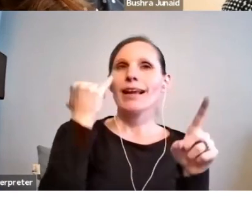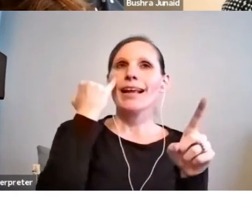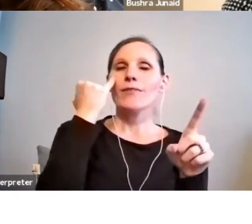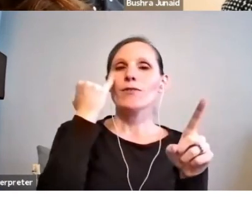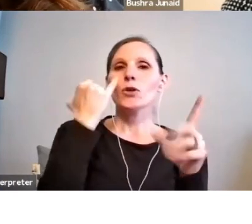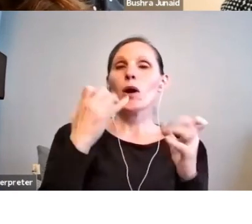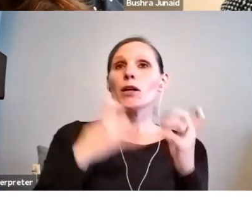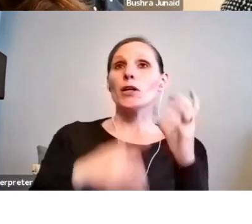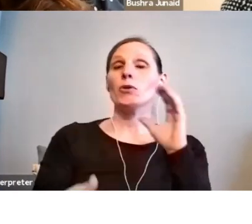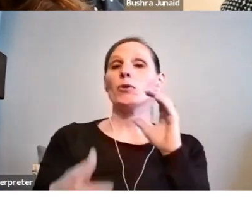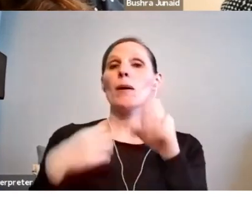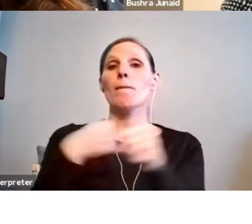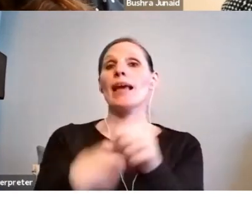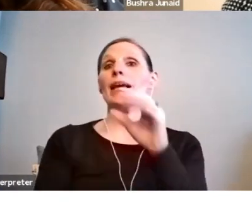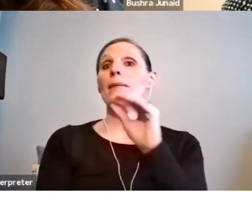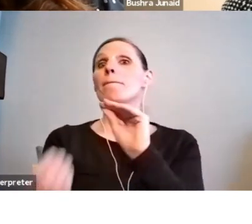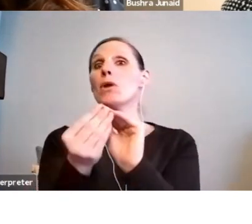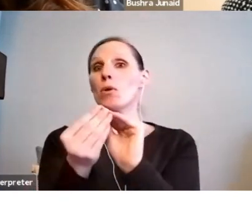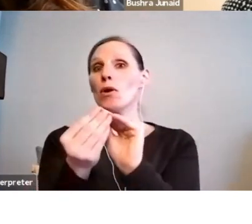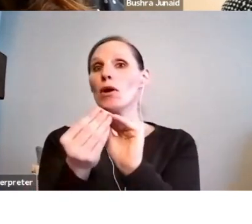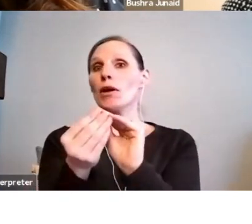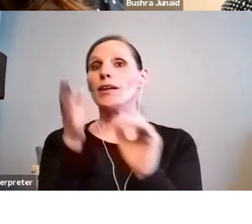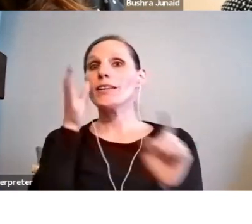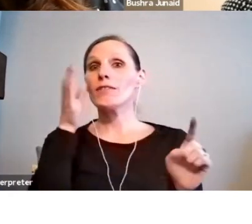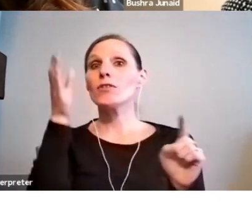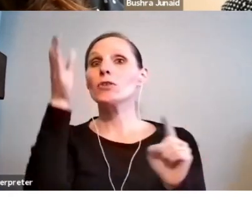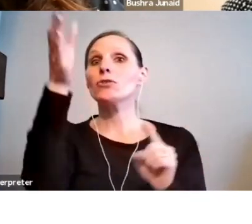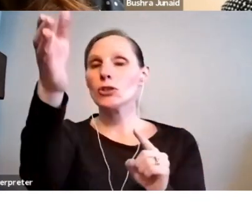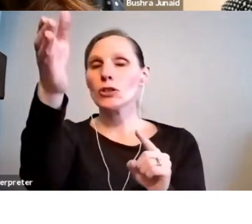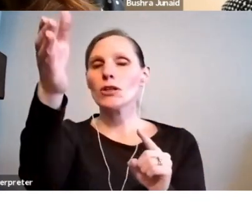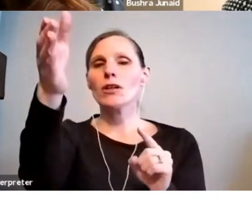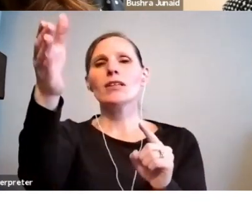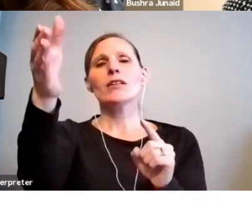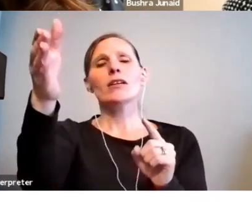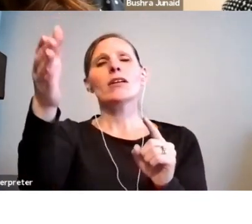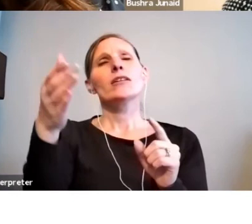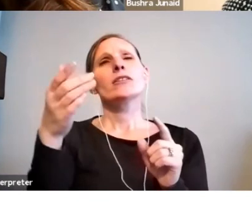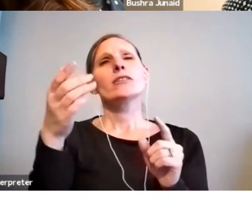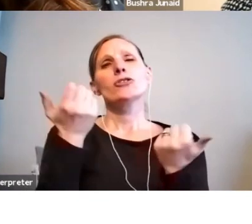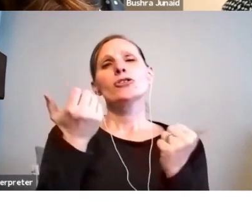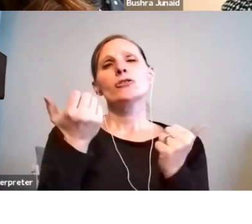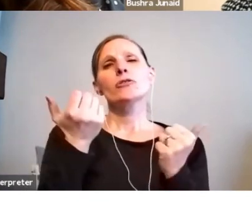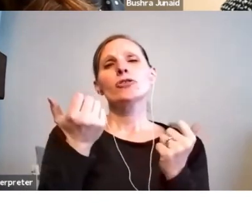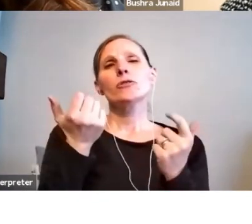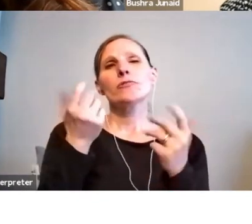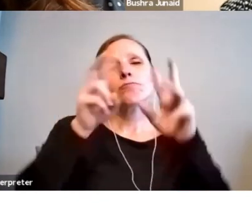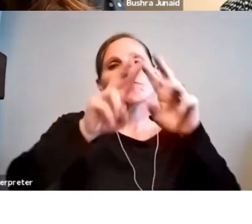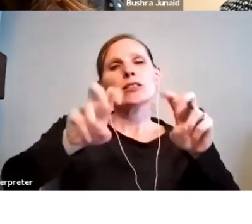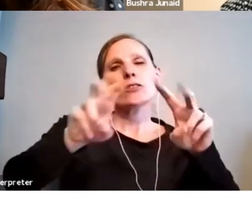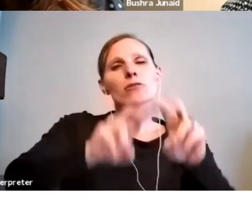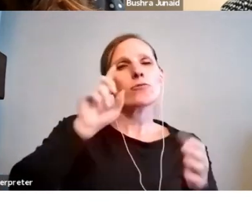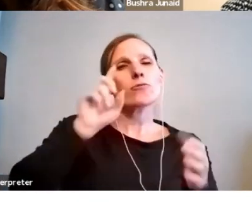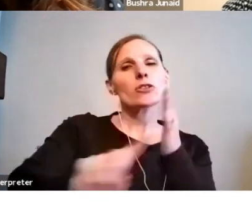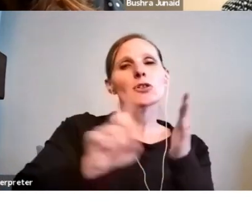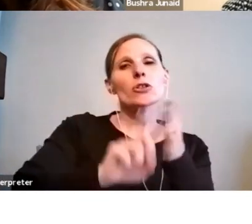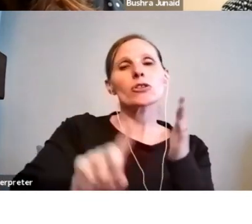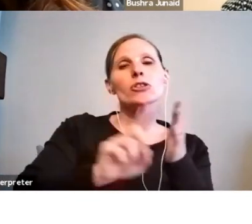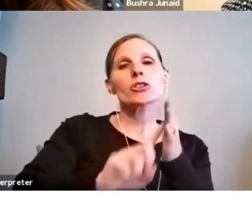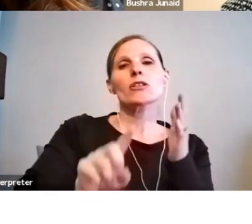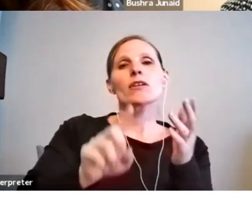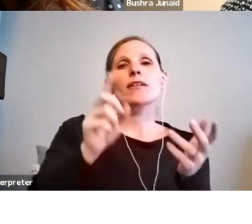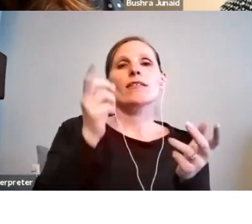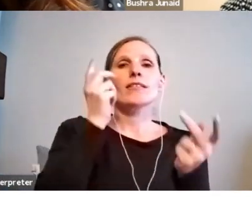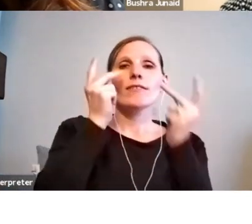work, look at the creation, creation projects program, and see if that offers you